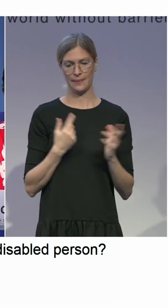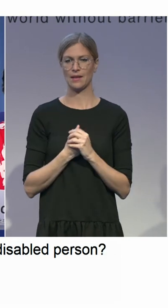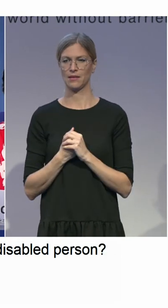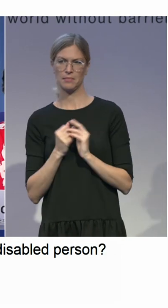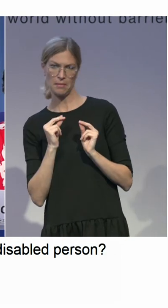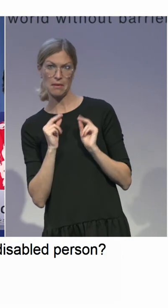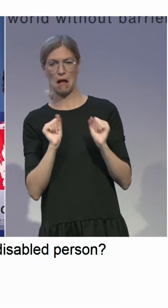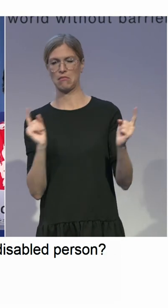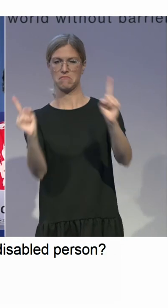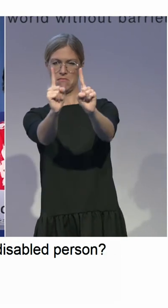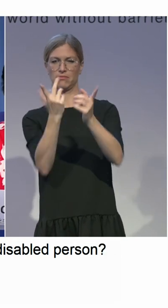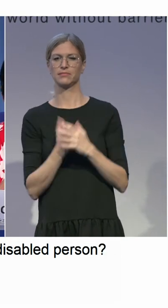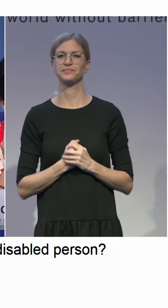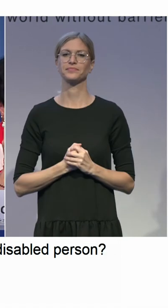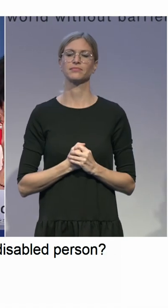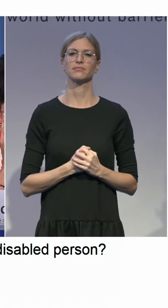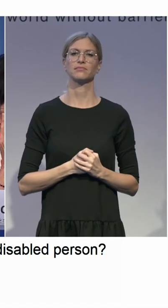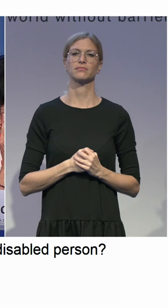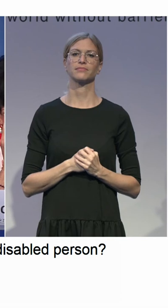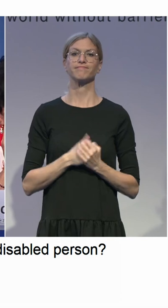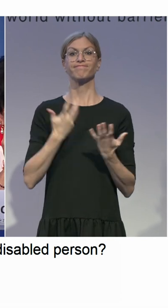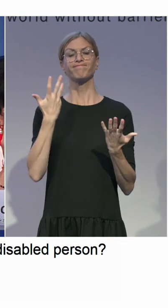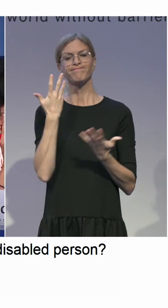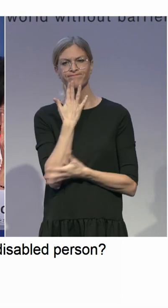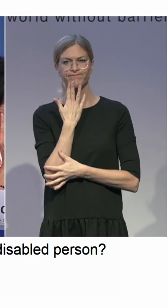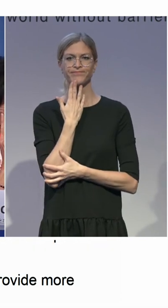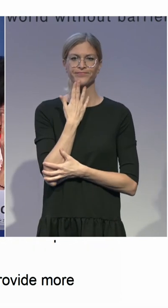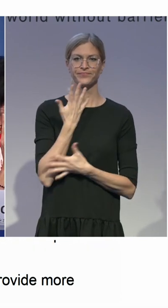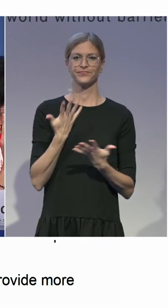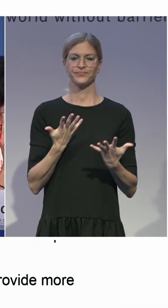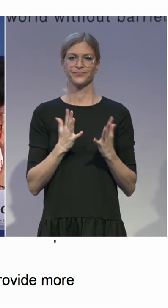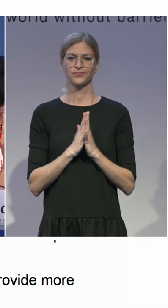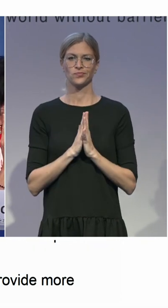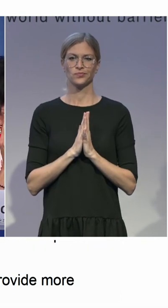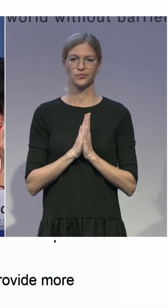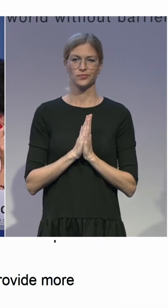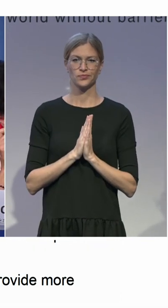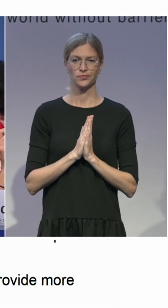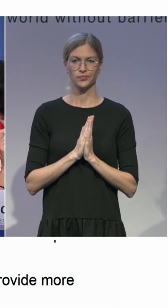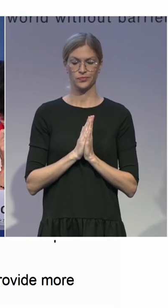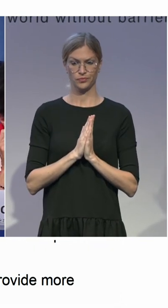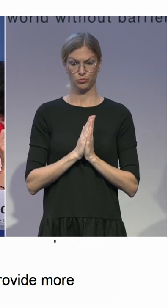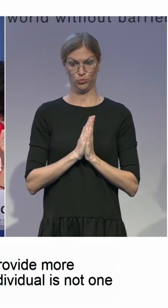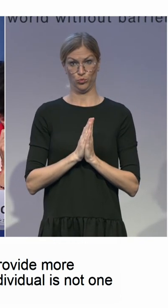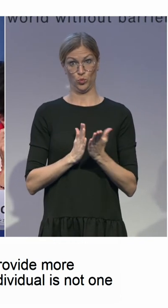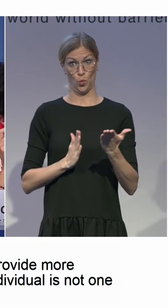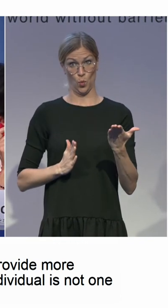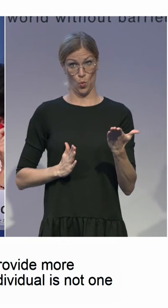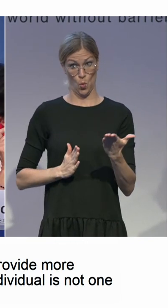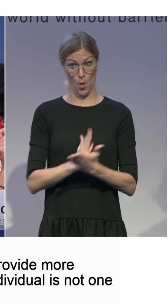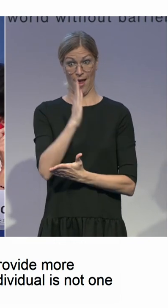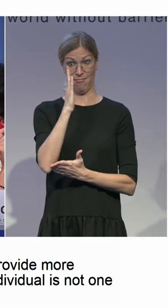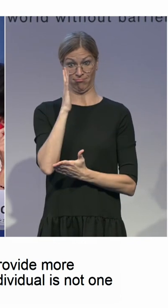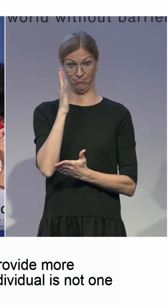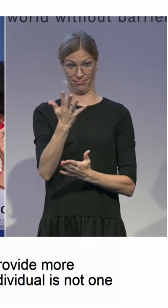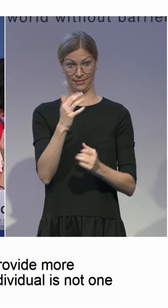individual isn't, this sounds strange, but isn't one of the priorities for a microboard. We do have systems in Canada that we use. And in British Columbia